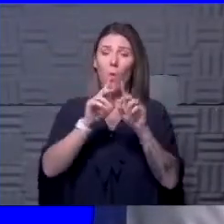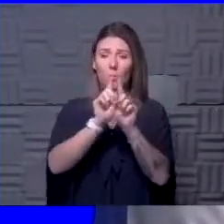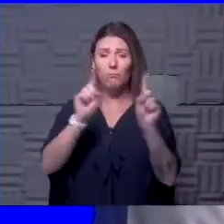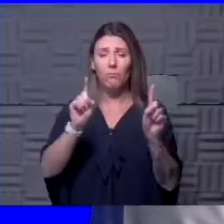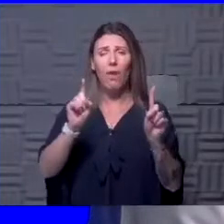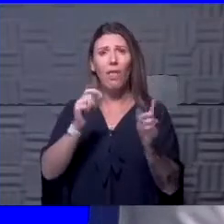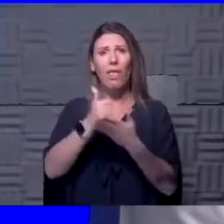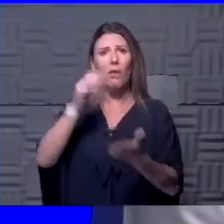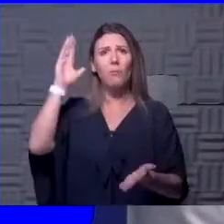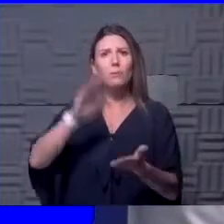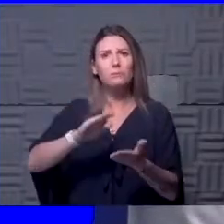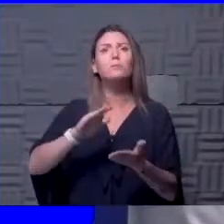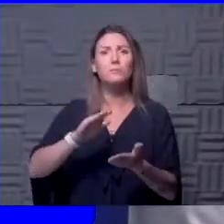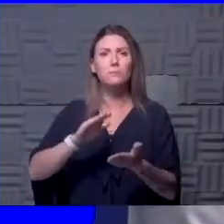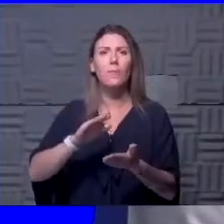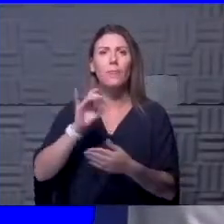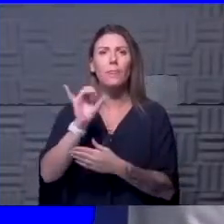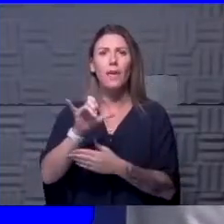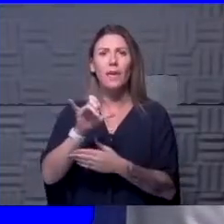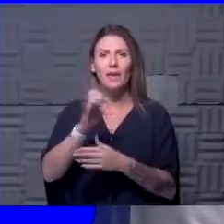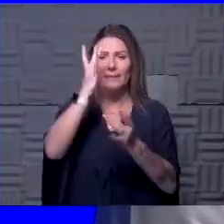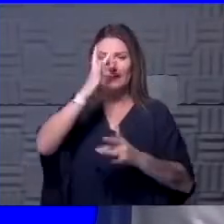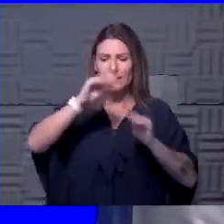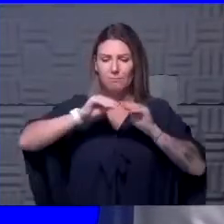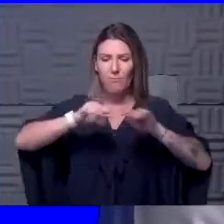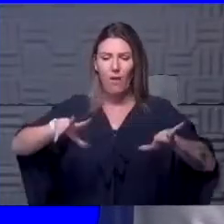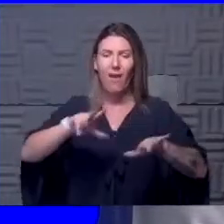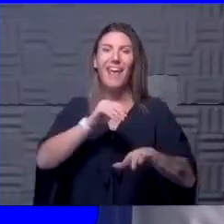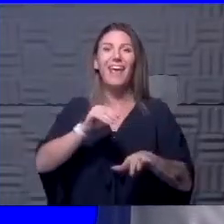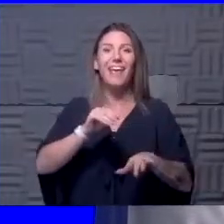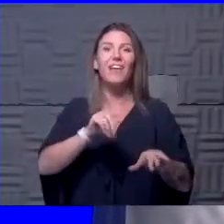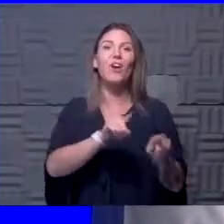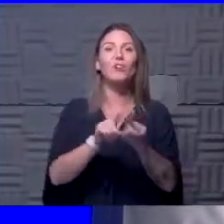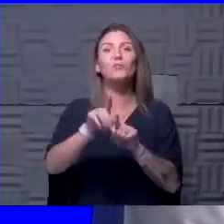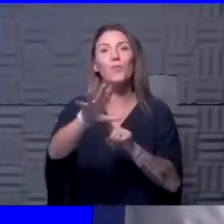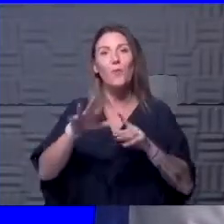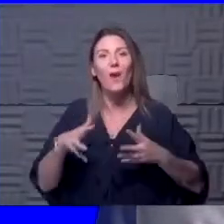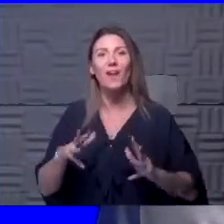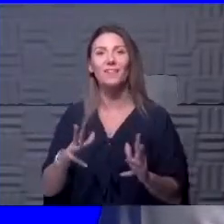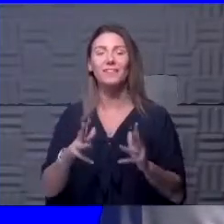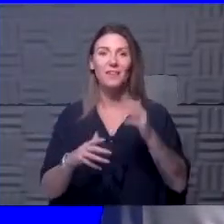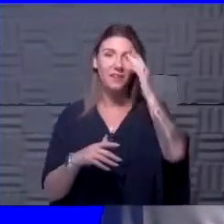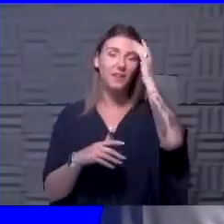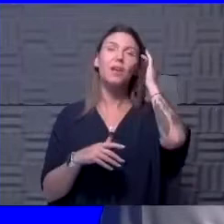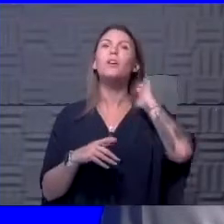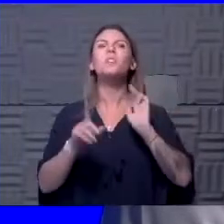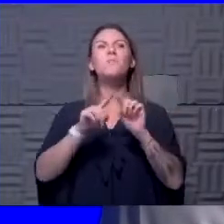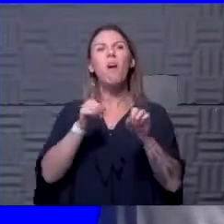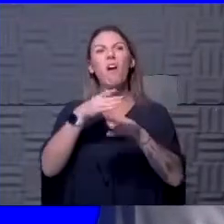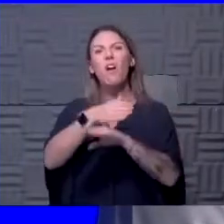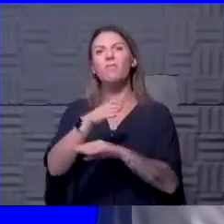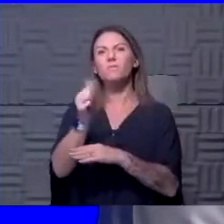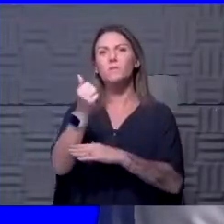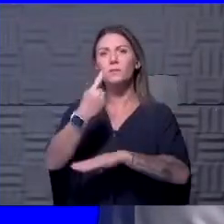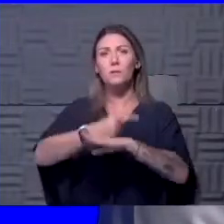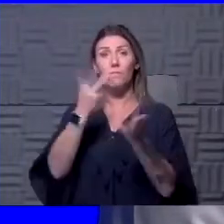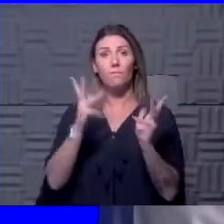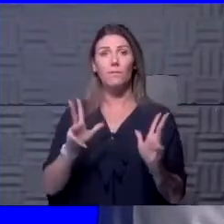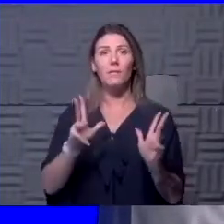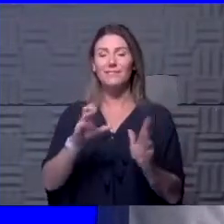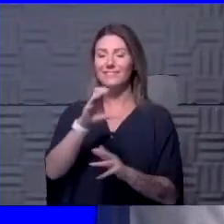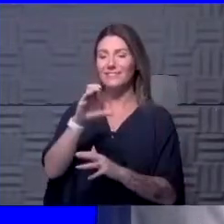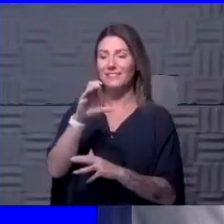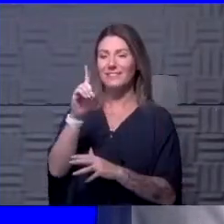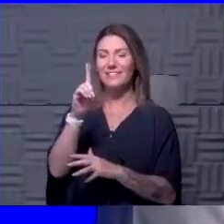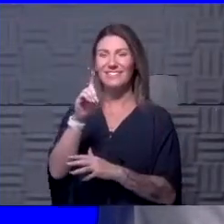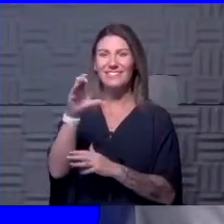help to reduce disease spread, but also your anxiety. But probably after about 10 days is what the CDC